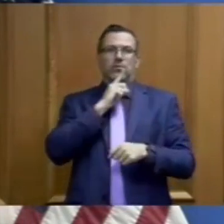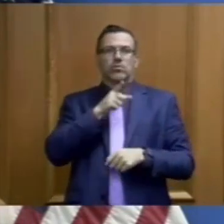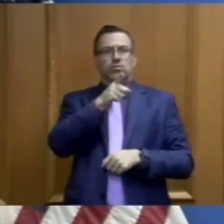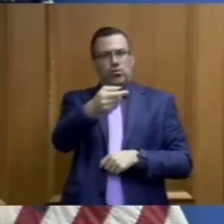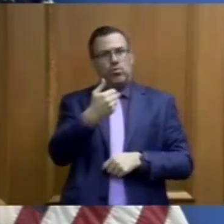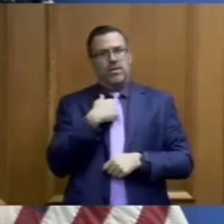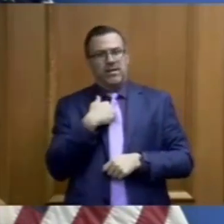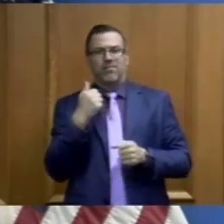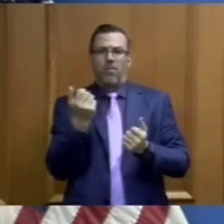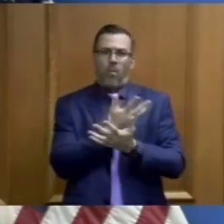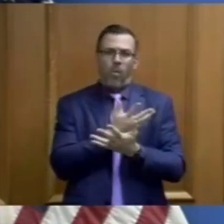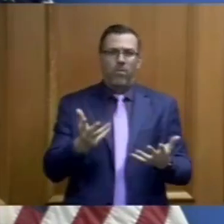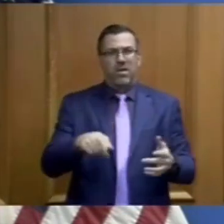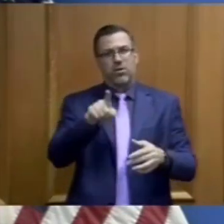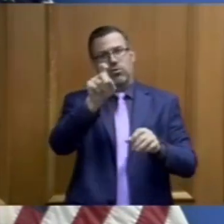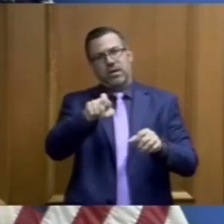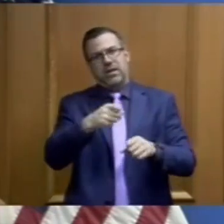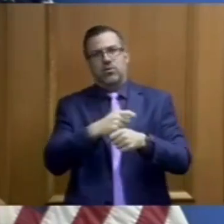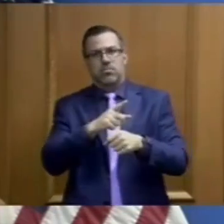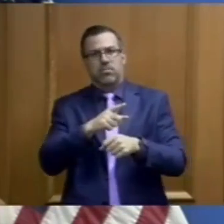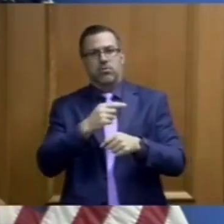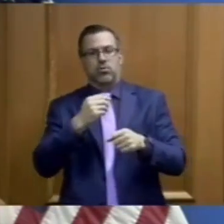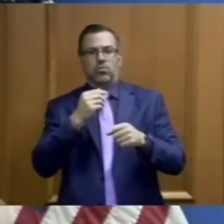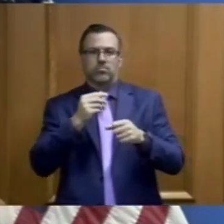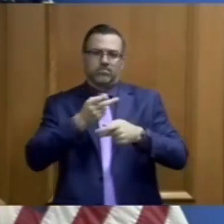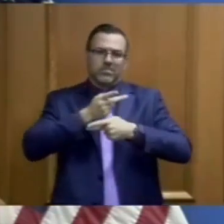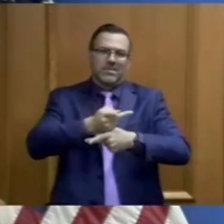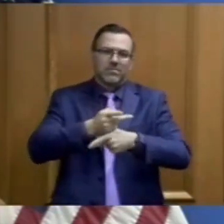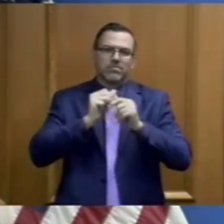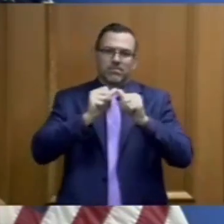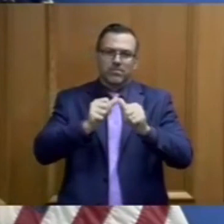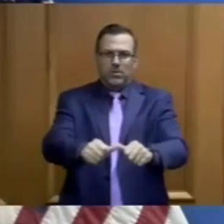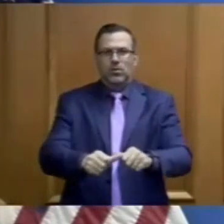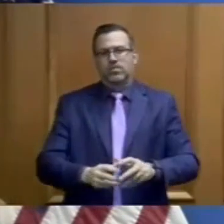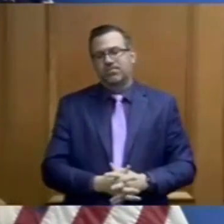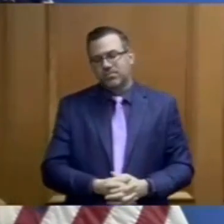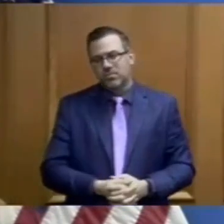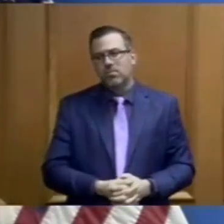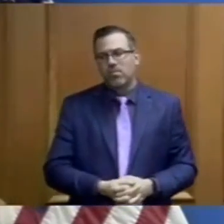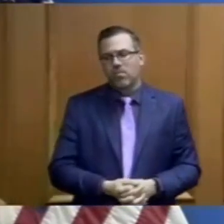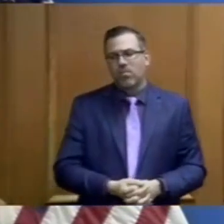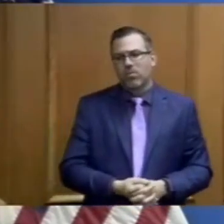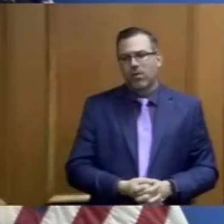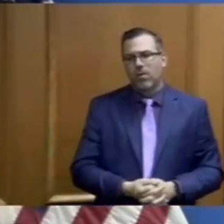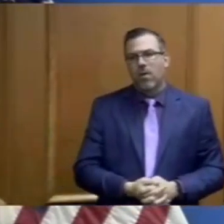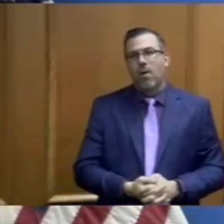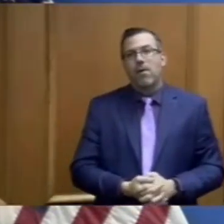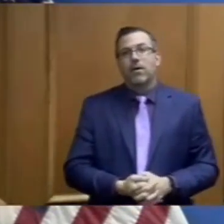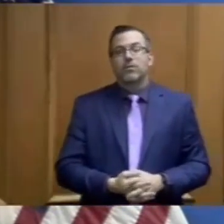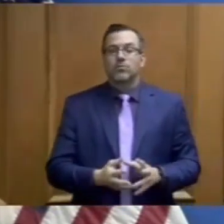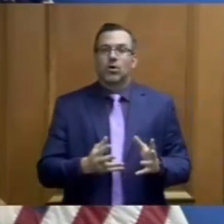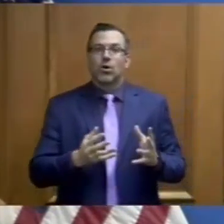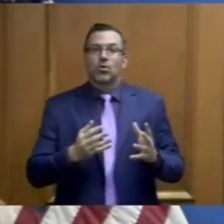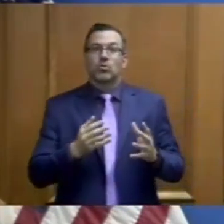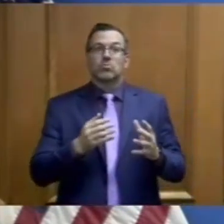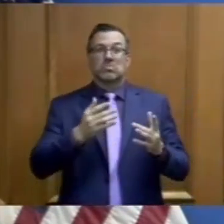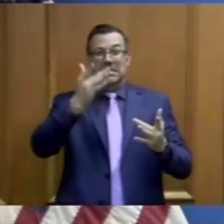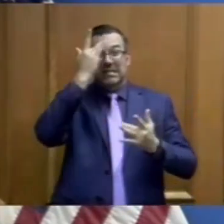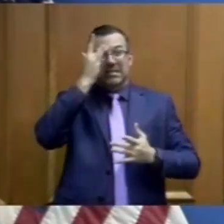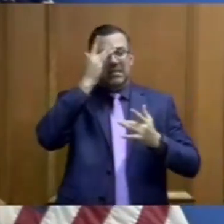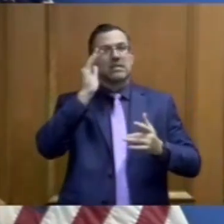that you need and we're working hard to make sure that you do. So while the health outlook is showing signs of improvement,